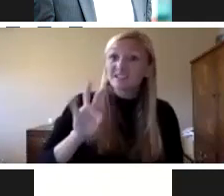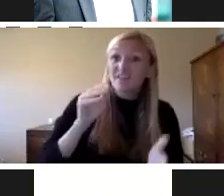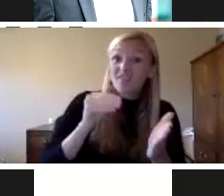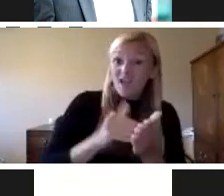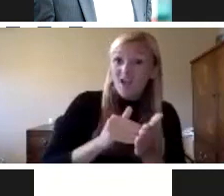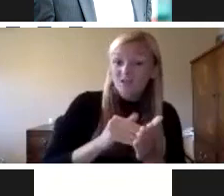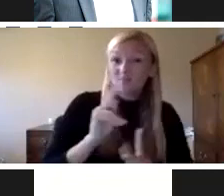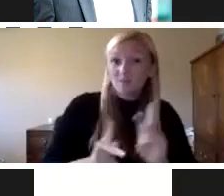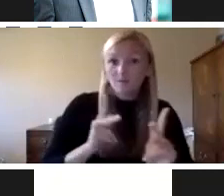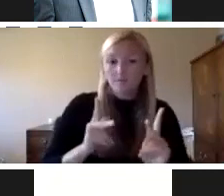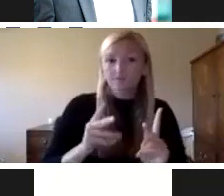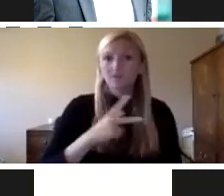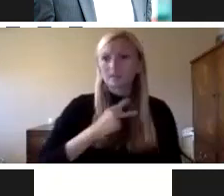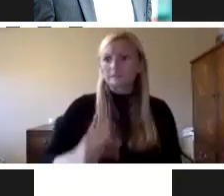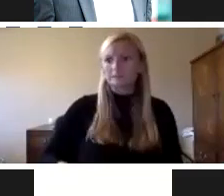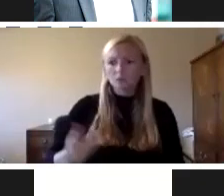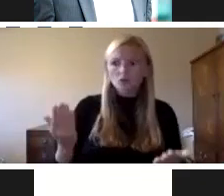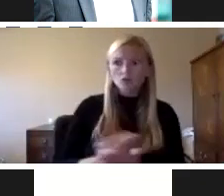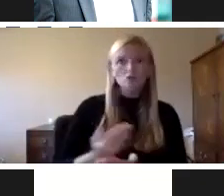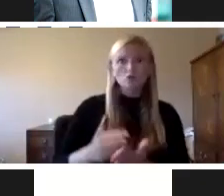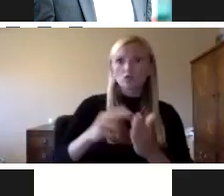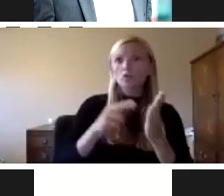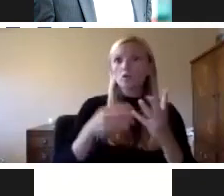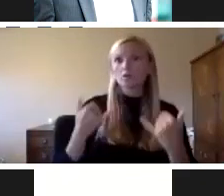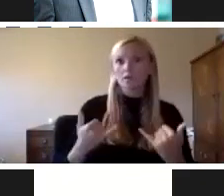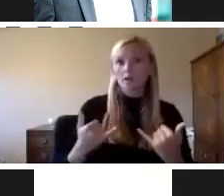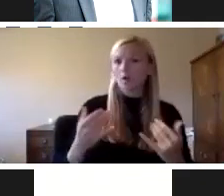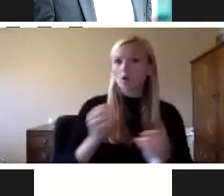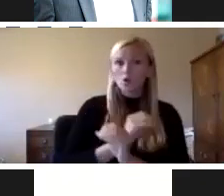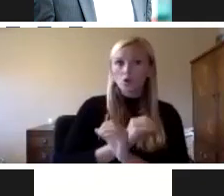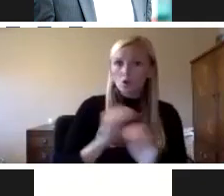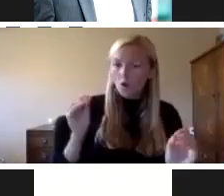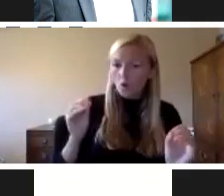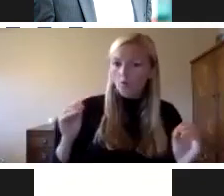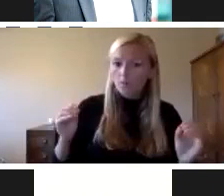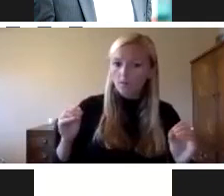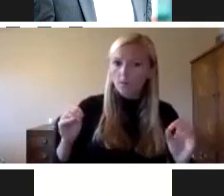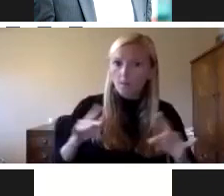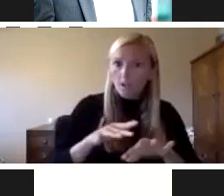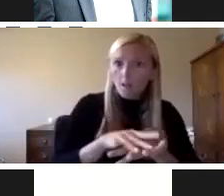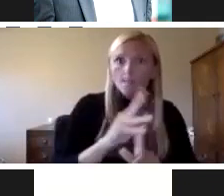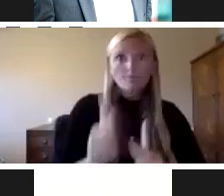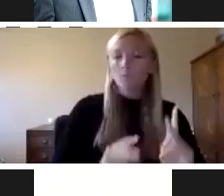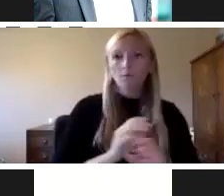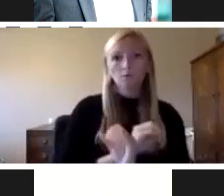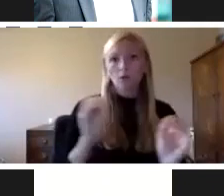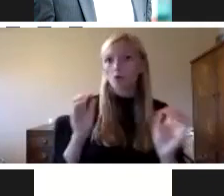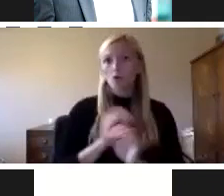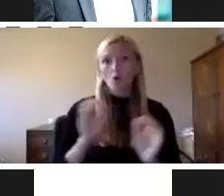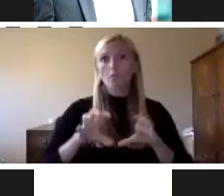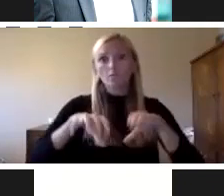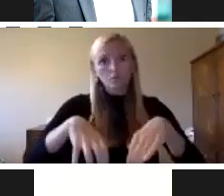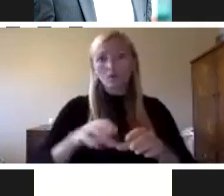of that King Charles II said we have new rules now we need no more public gathering including funerals. Other nations have also